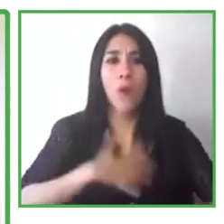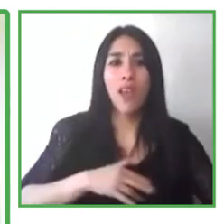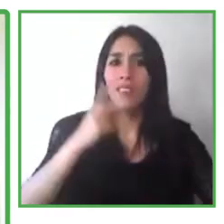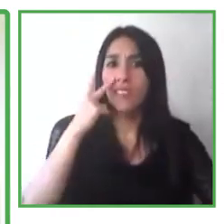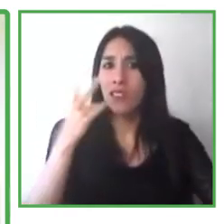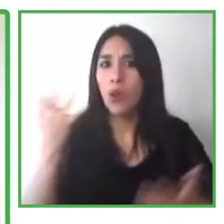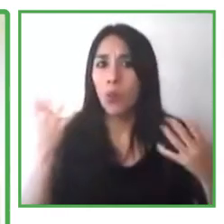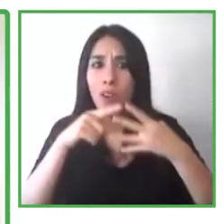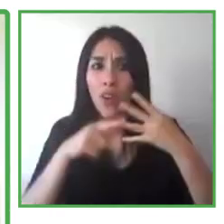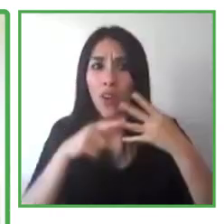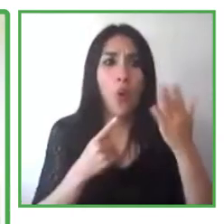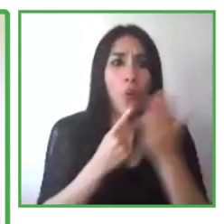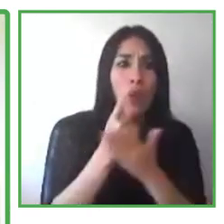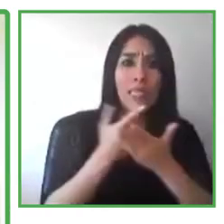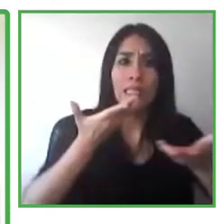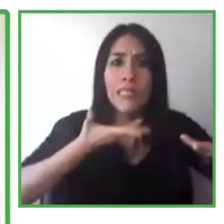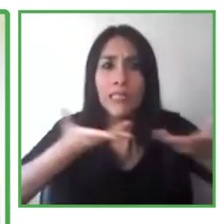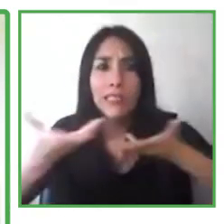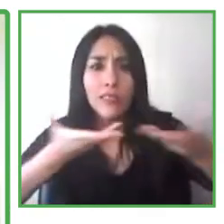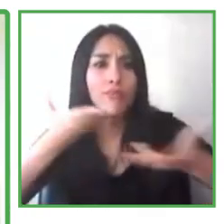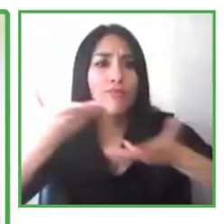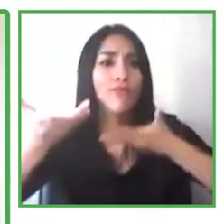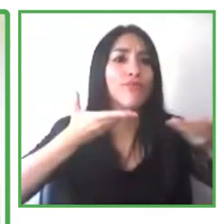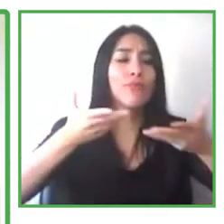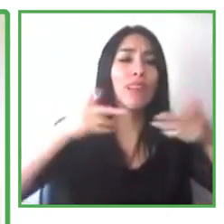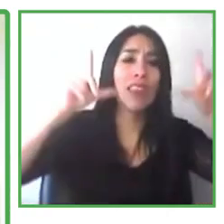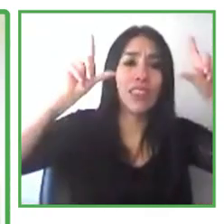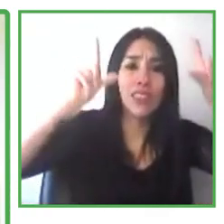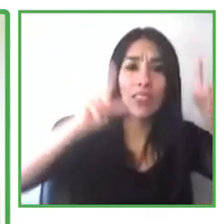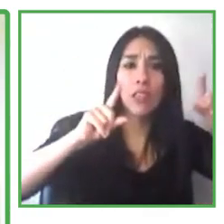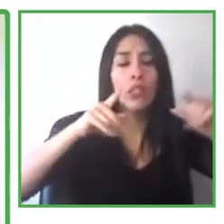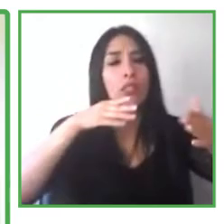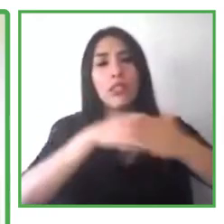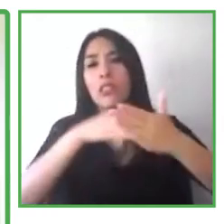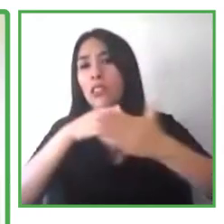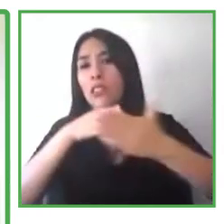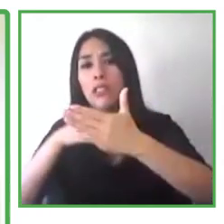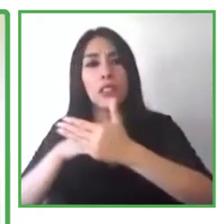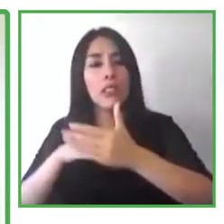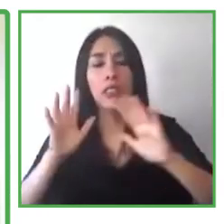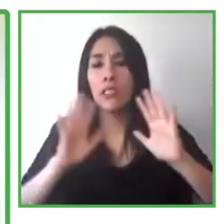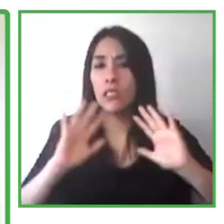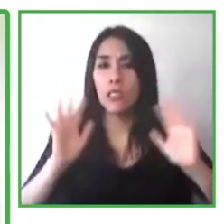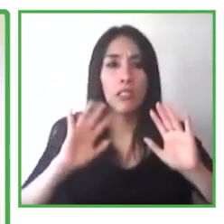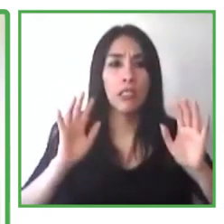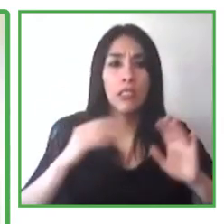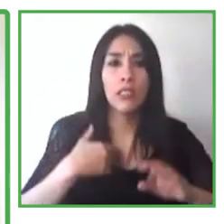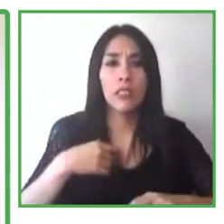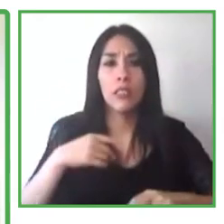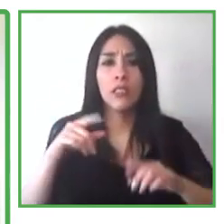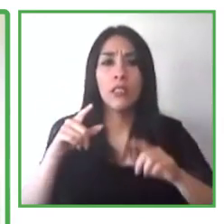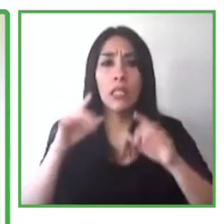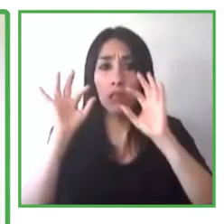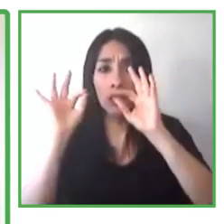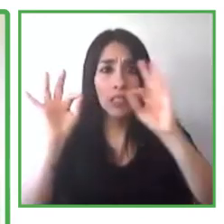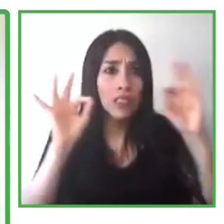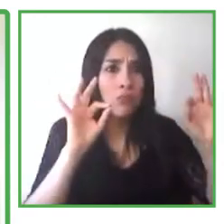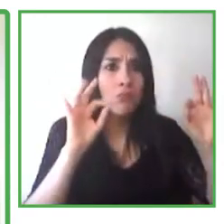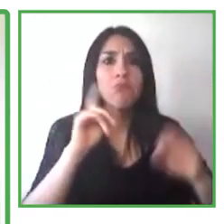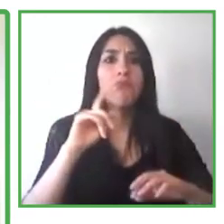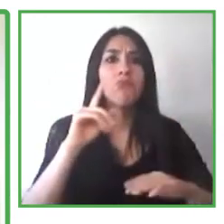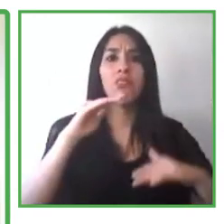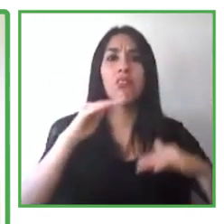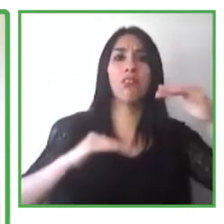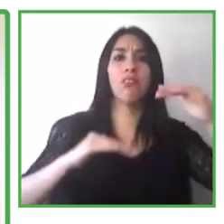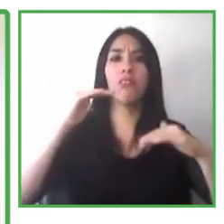disability, around accommodations, normalize work from home. This is something people with disabilities have been asking for for